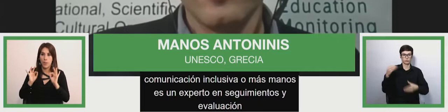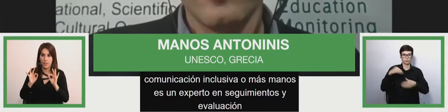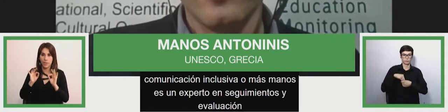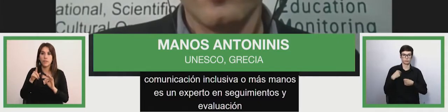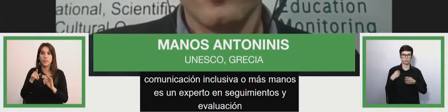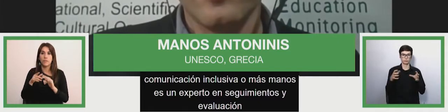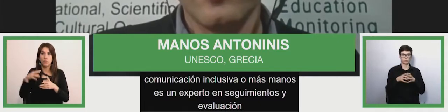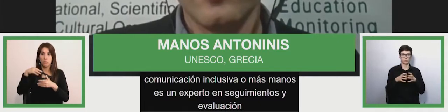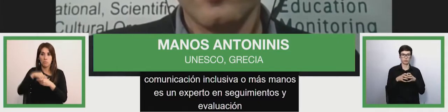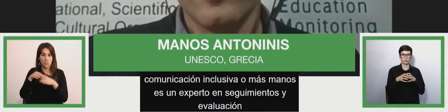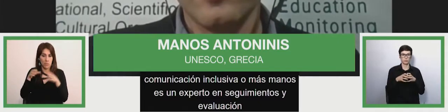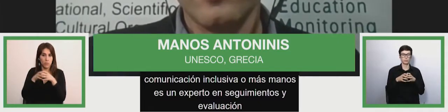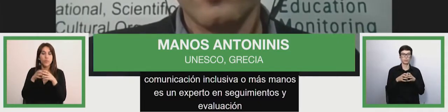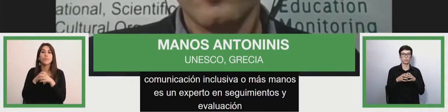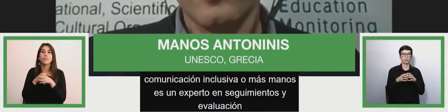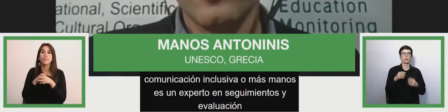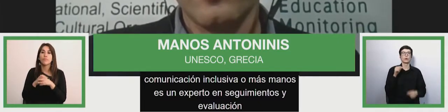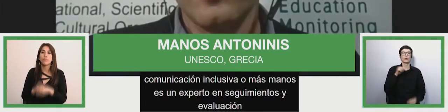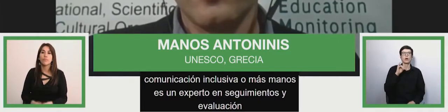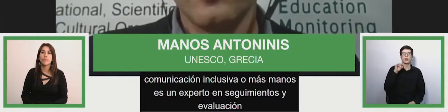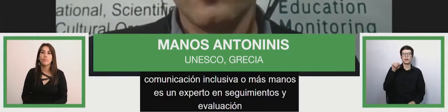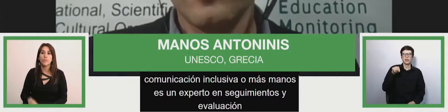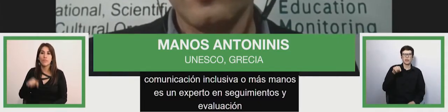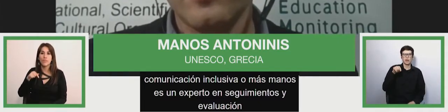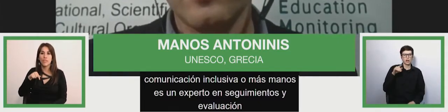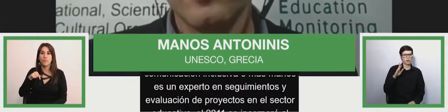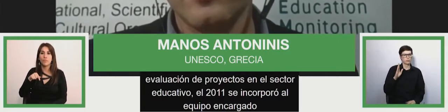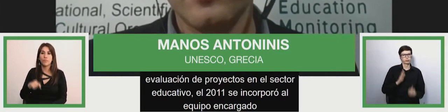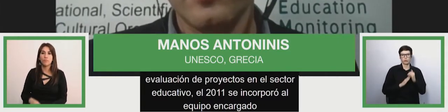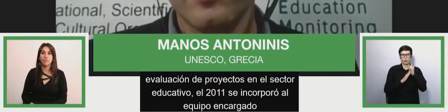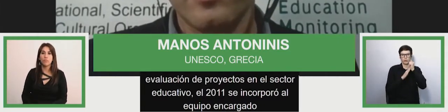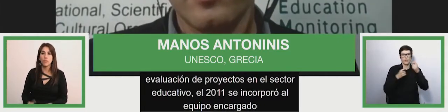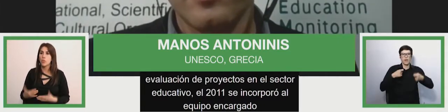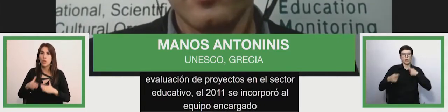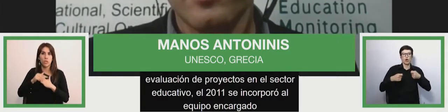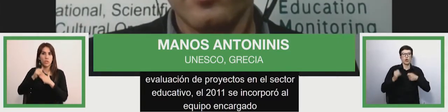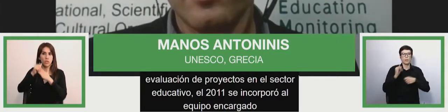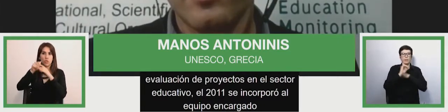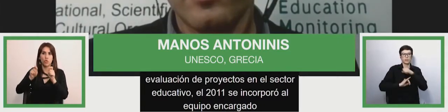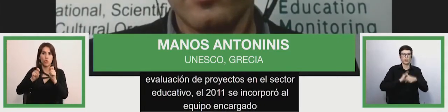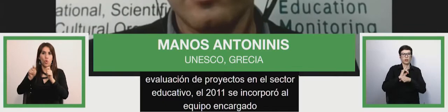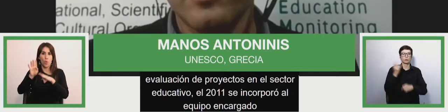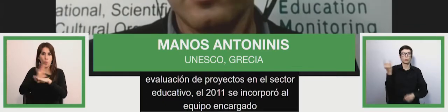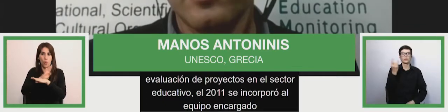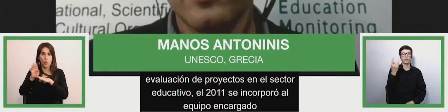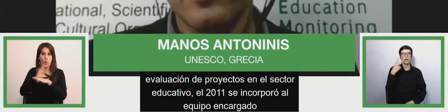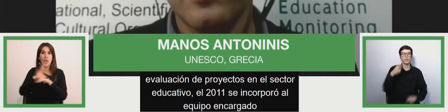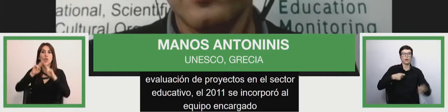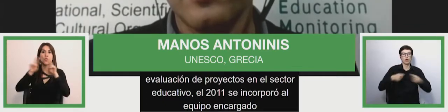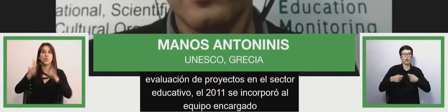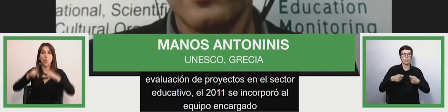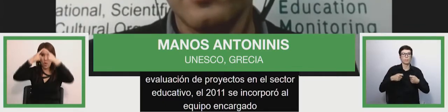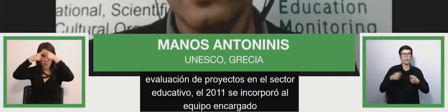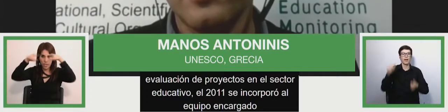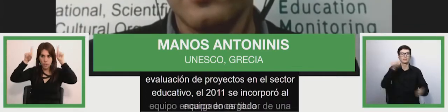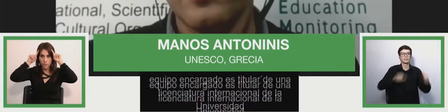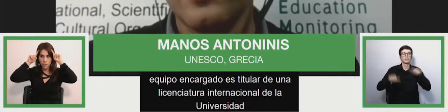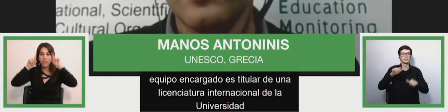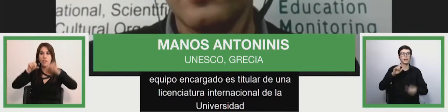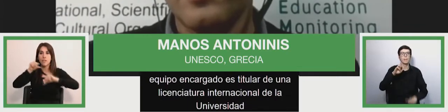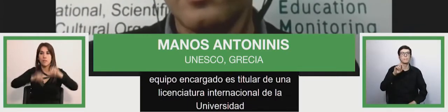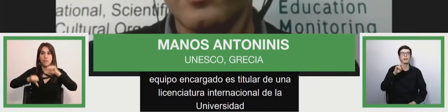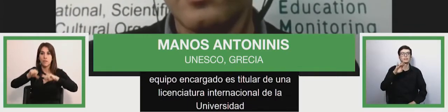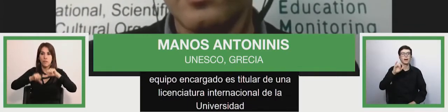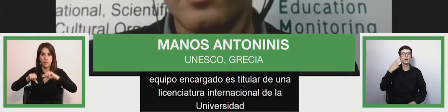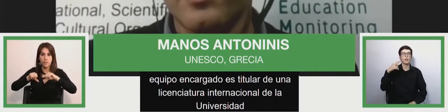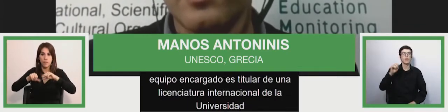He has international economists from Atenas University and a Master's in Economic Development